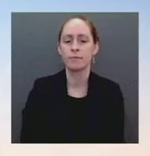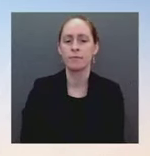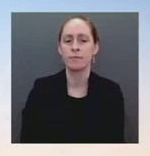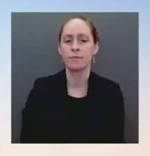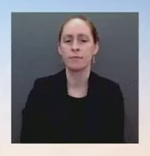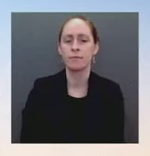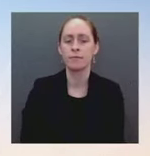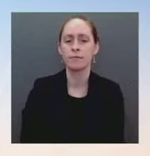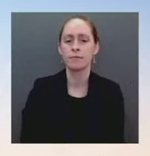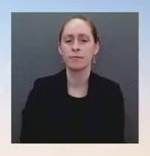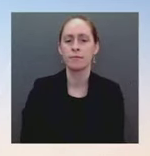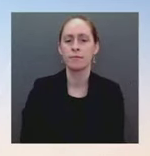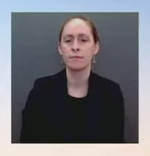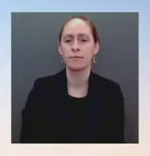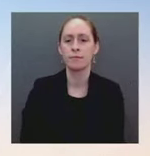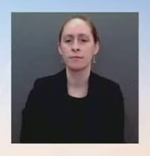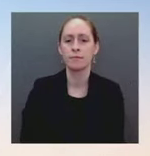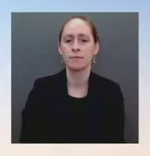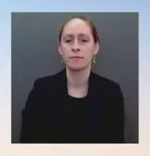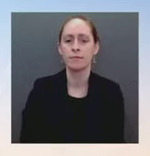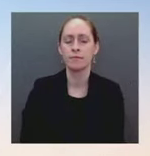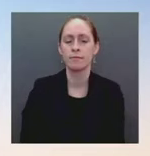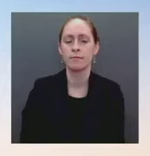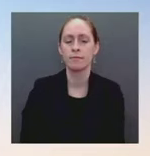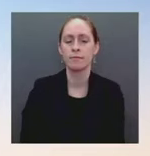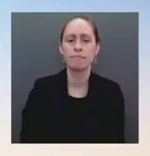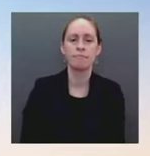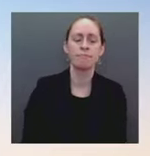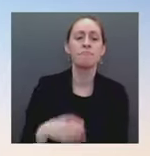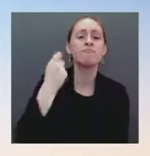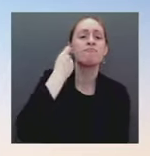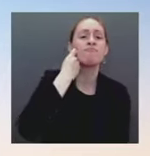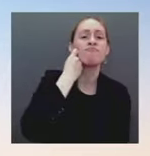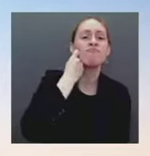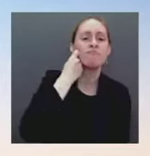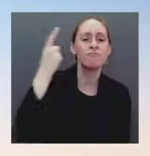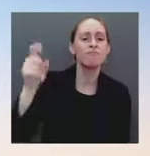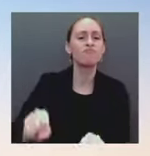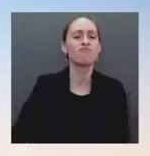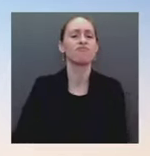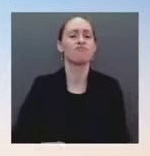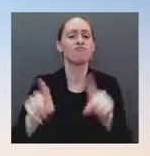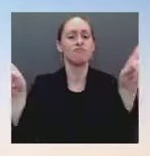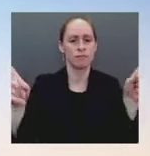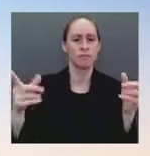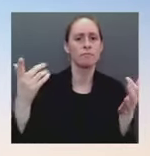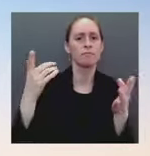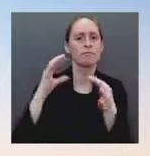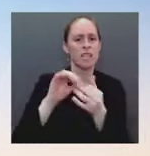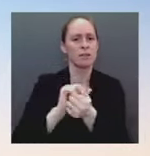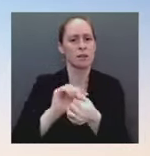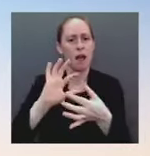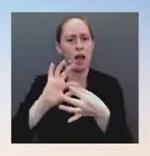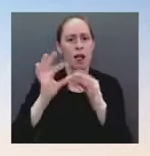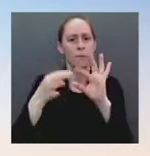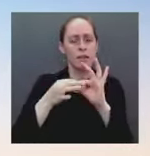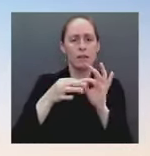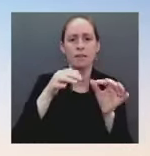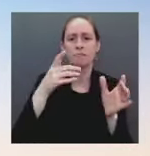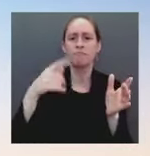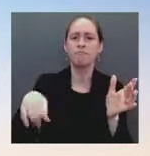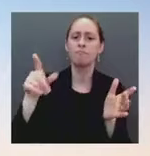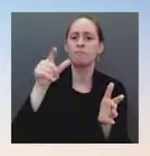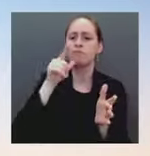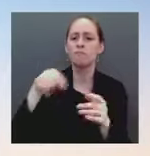warning of a high risk and potentially political environment. Is President Biden at all concerned for safety of